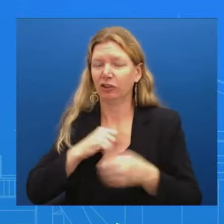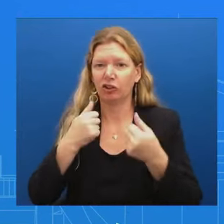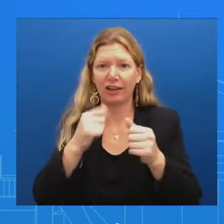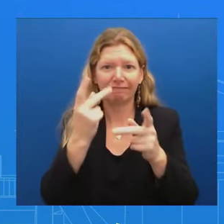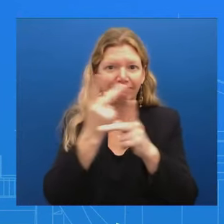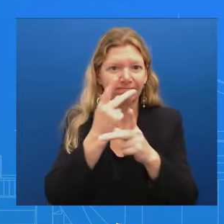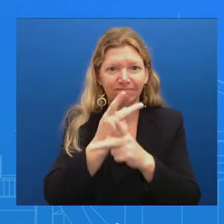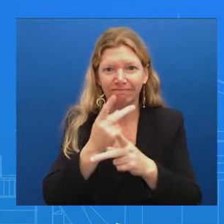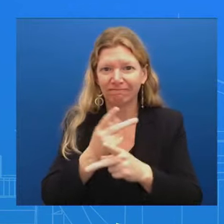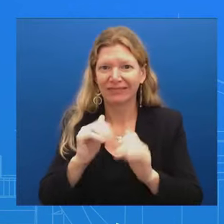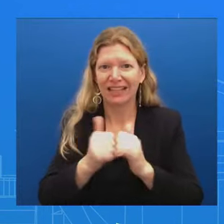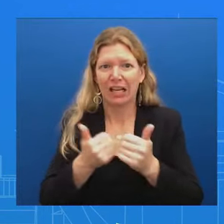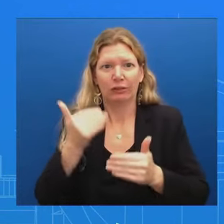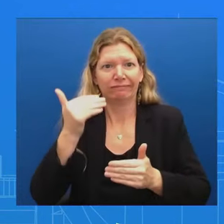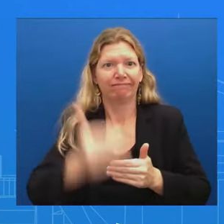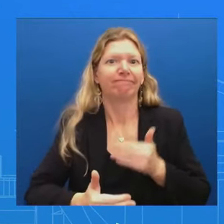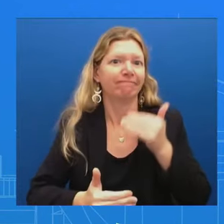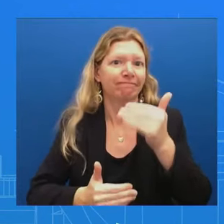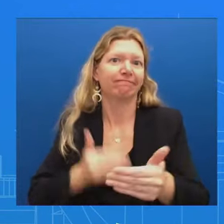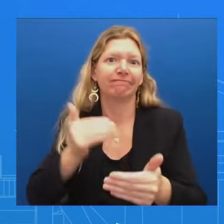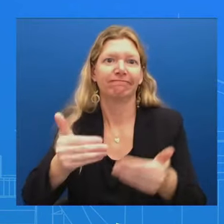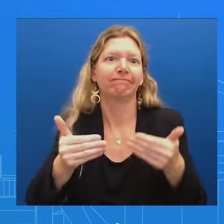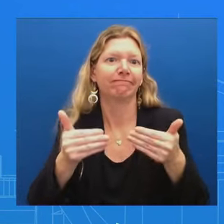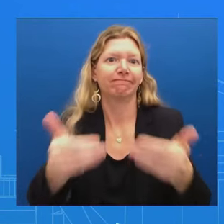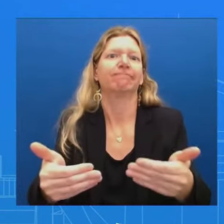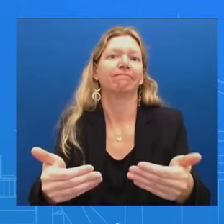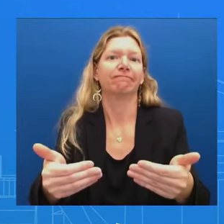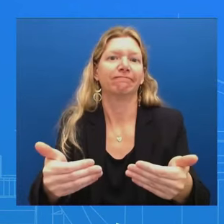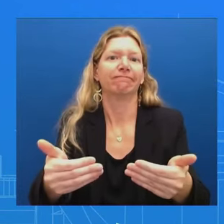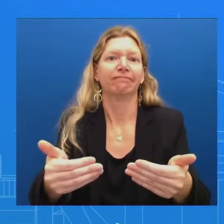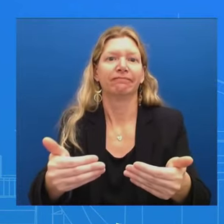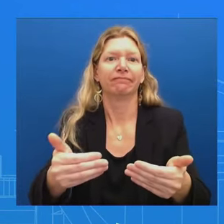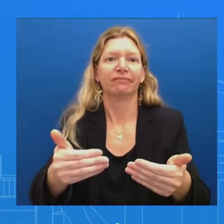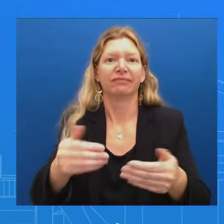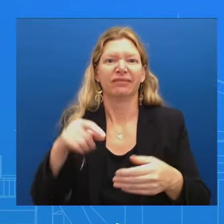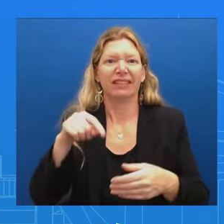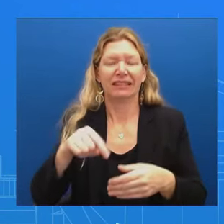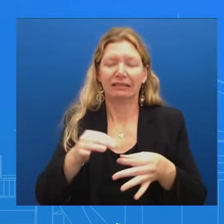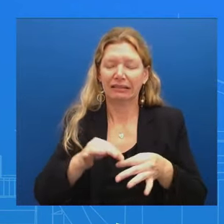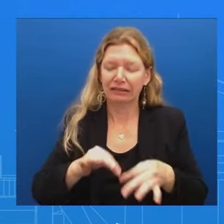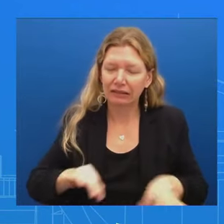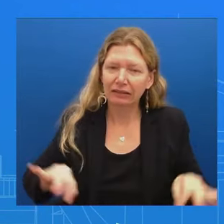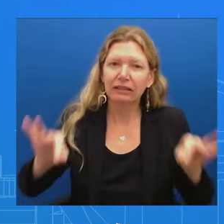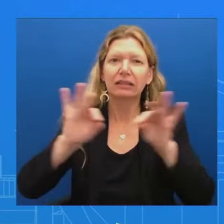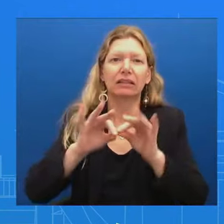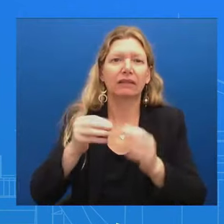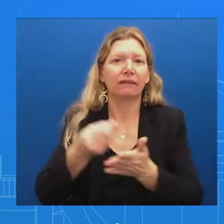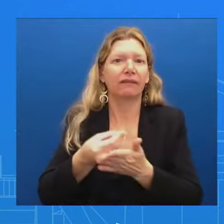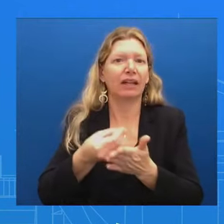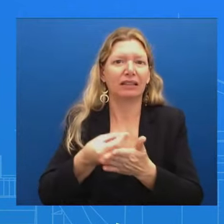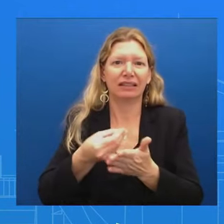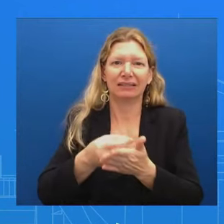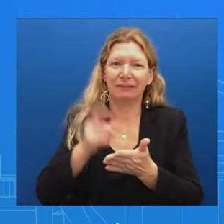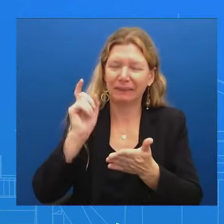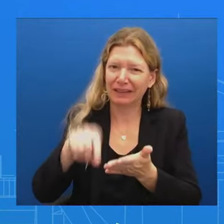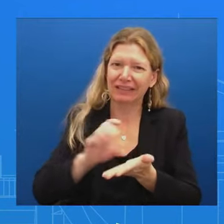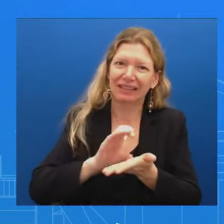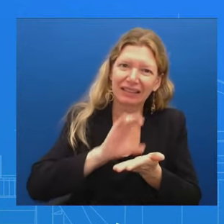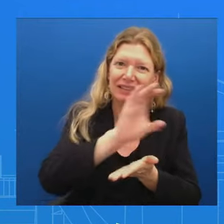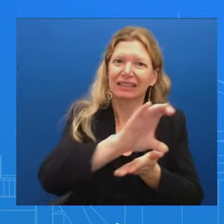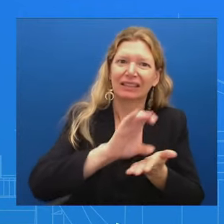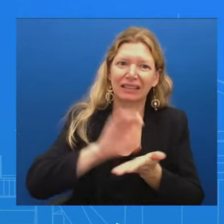funding gets out there And so conversations are going to continue We are